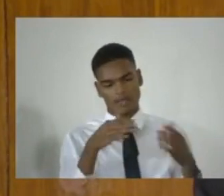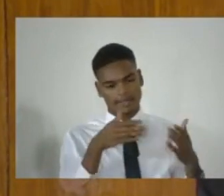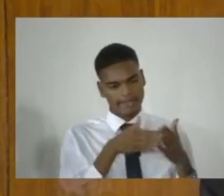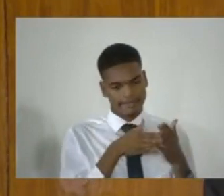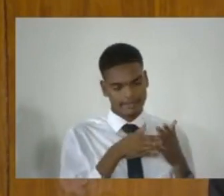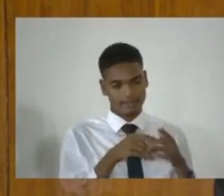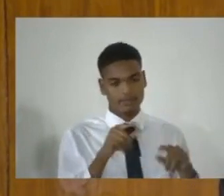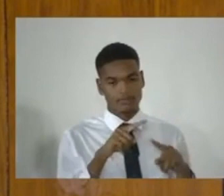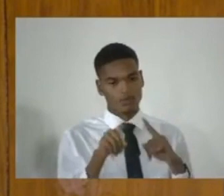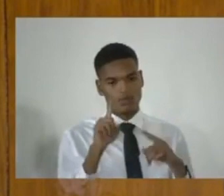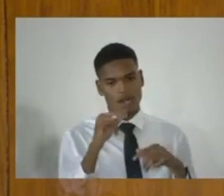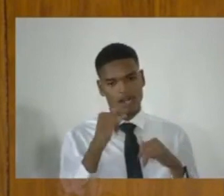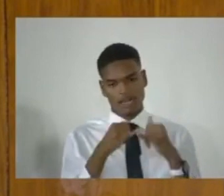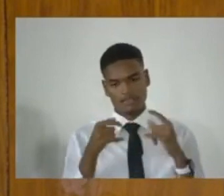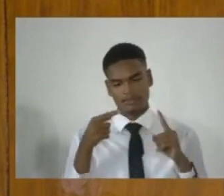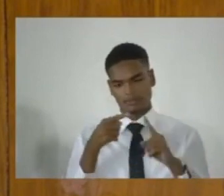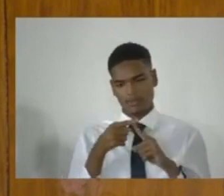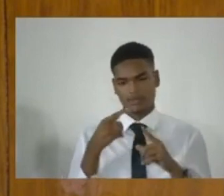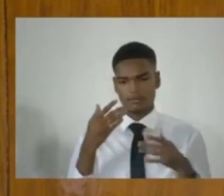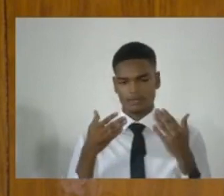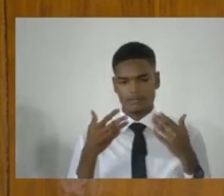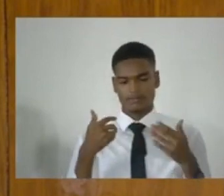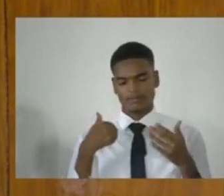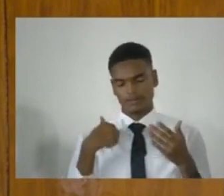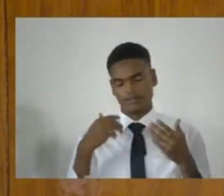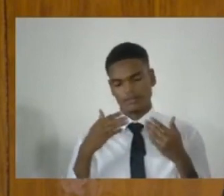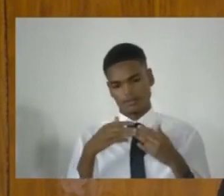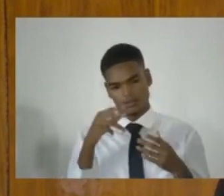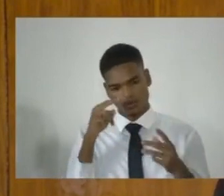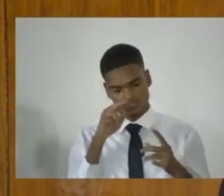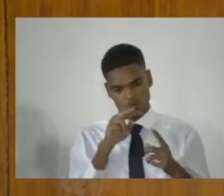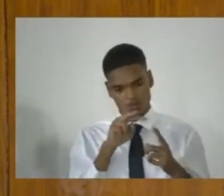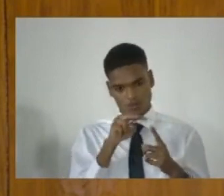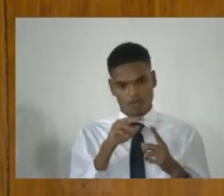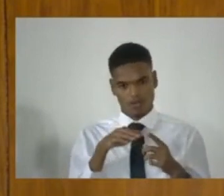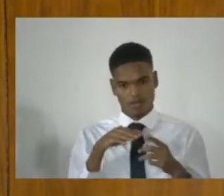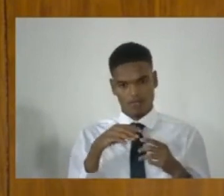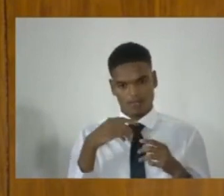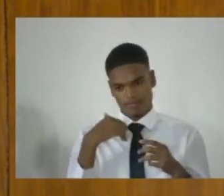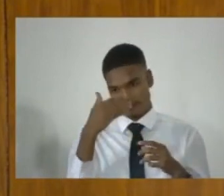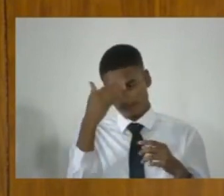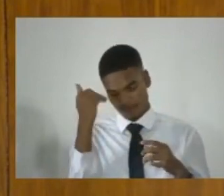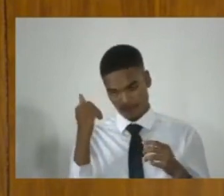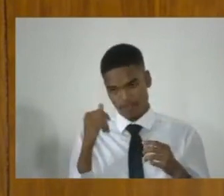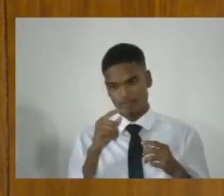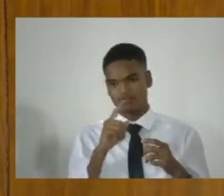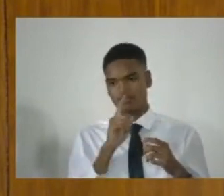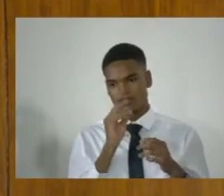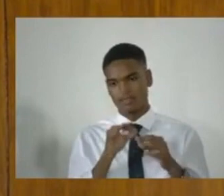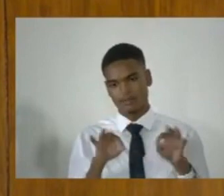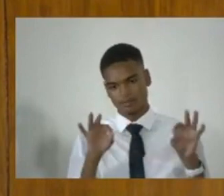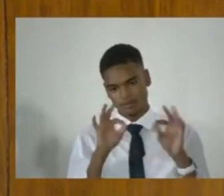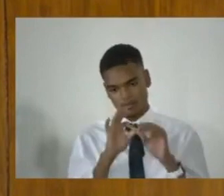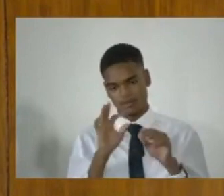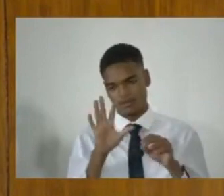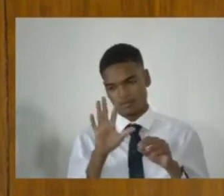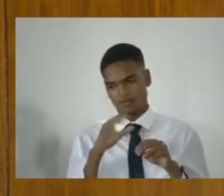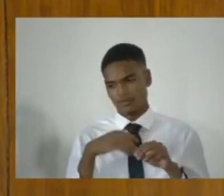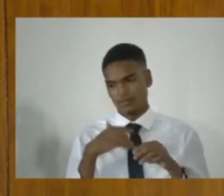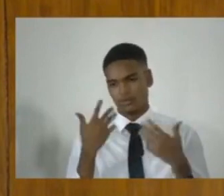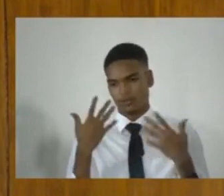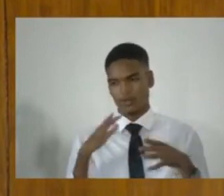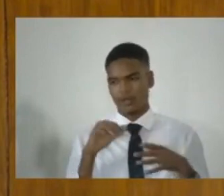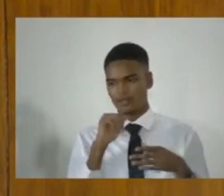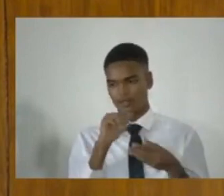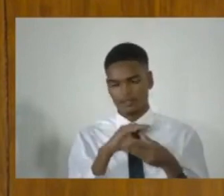point, which I nearly overlooked. Sorry. And it's very important. I'm glad I didn't overlook it. So,